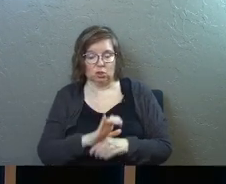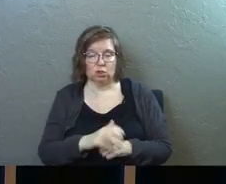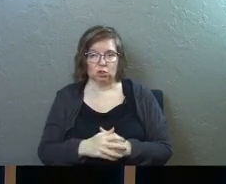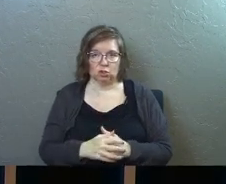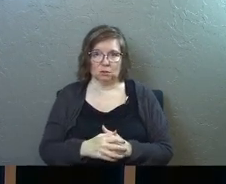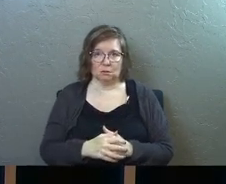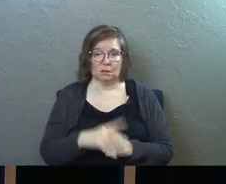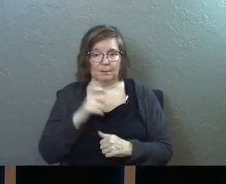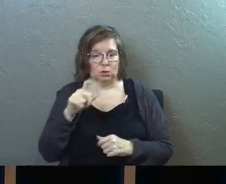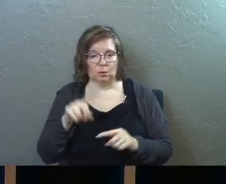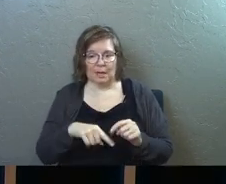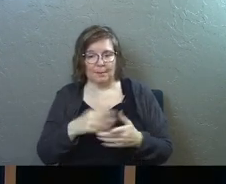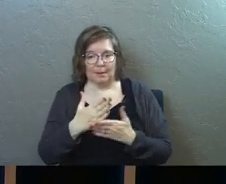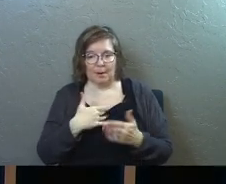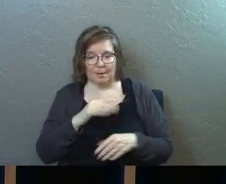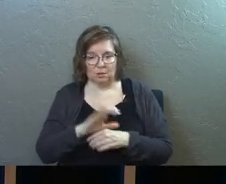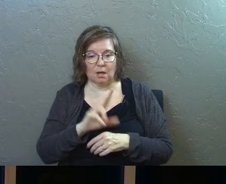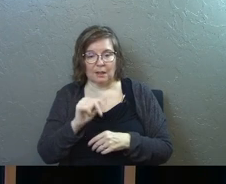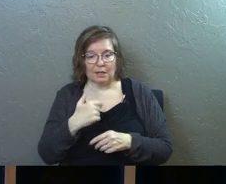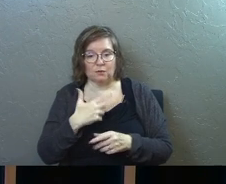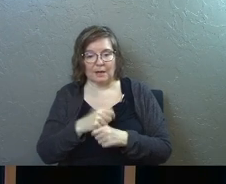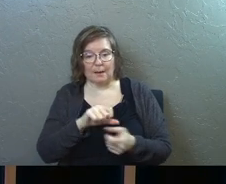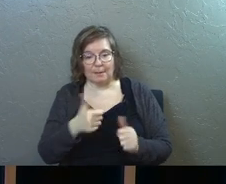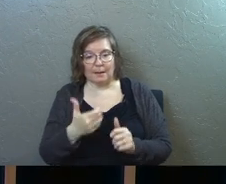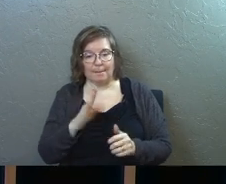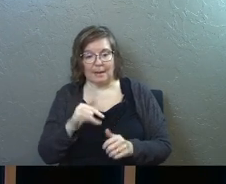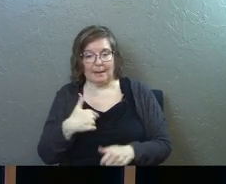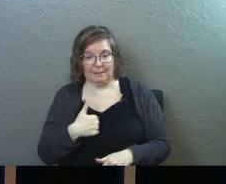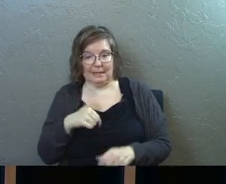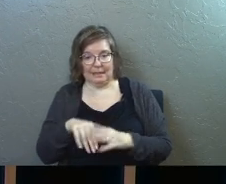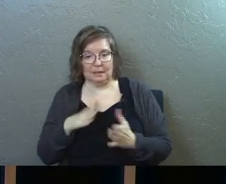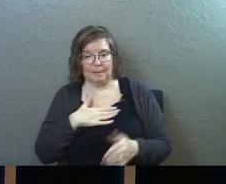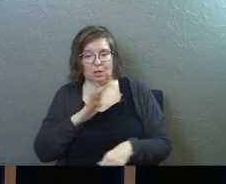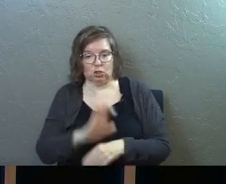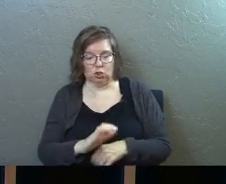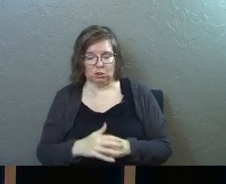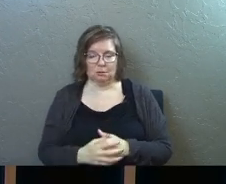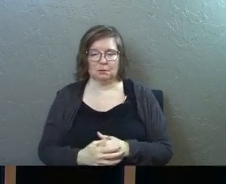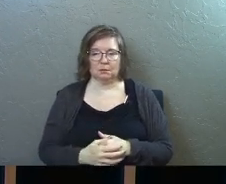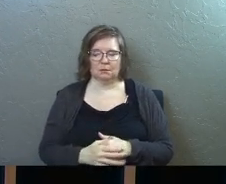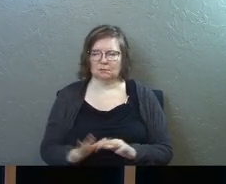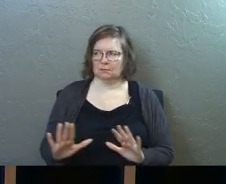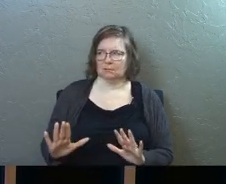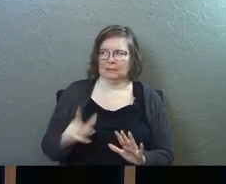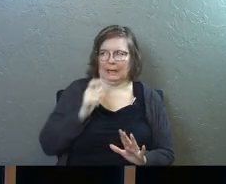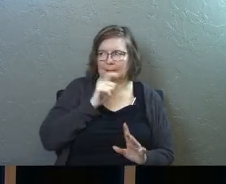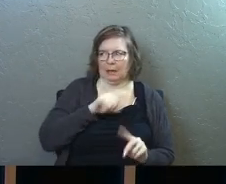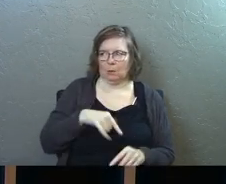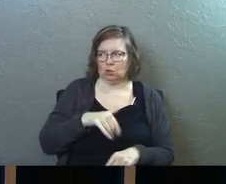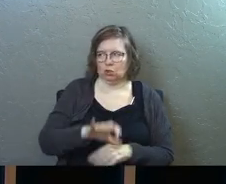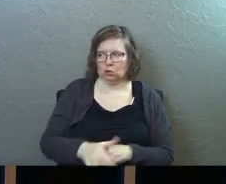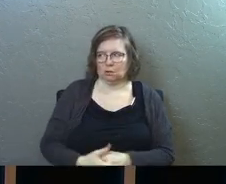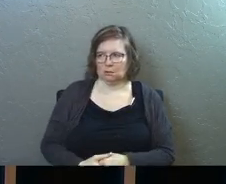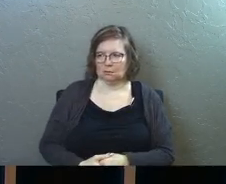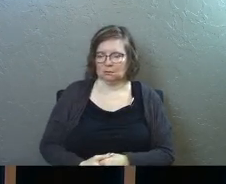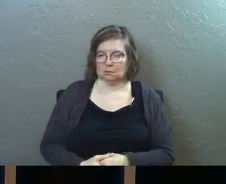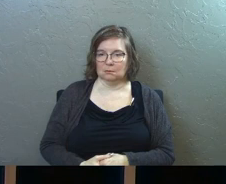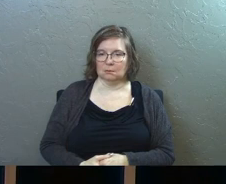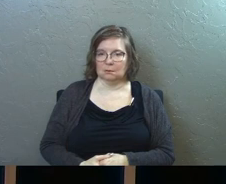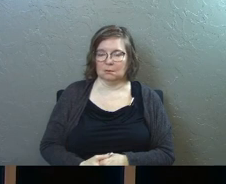church because you can't be part of my church unless you've gotten baptized by me into my church and I'm like I'm not coming to your church